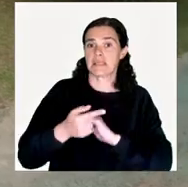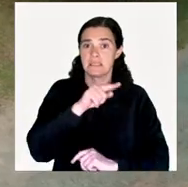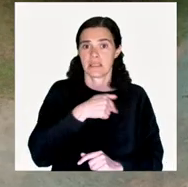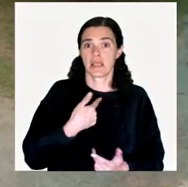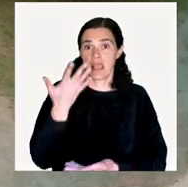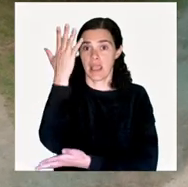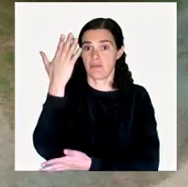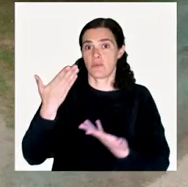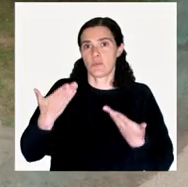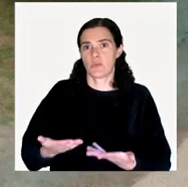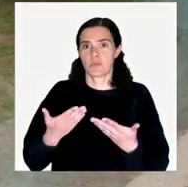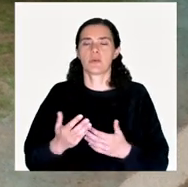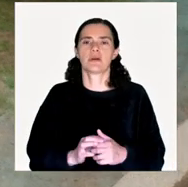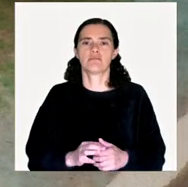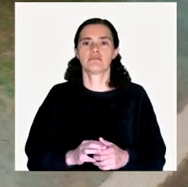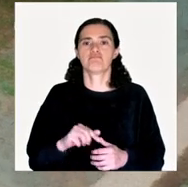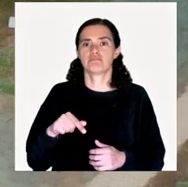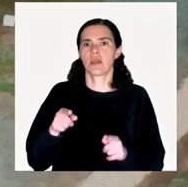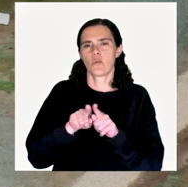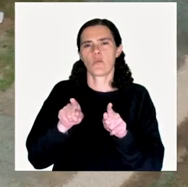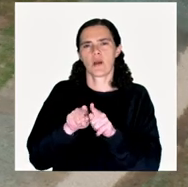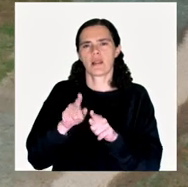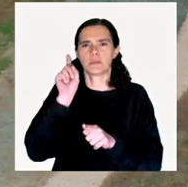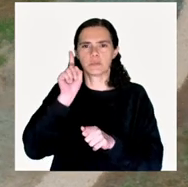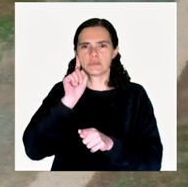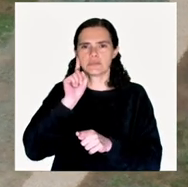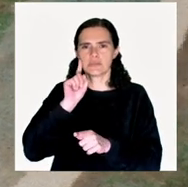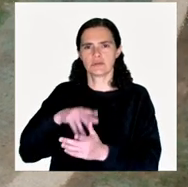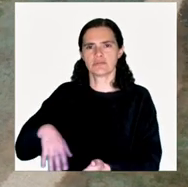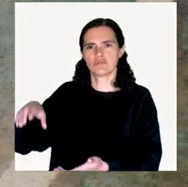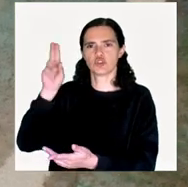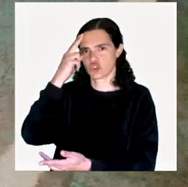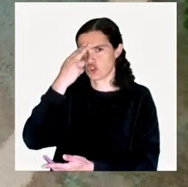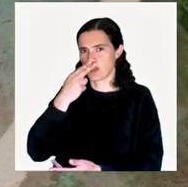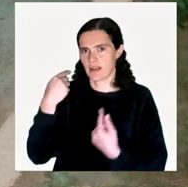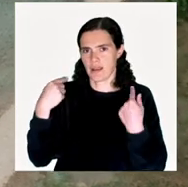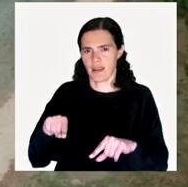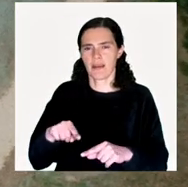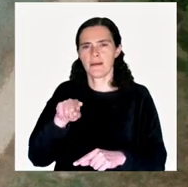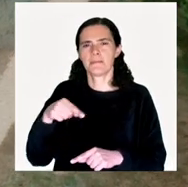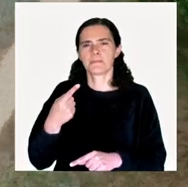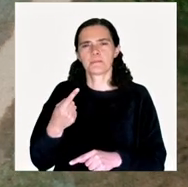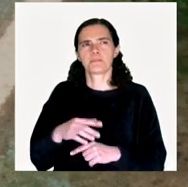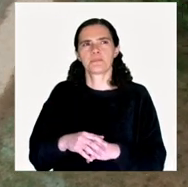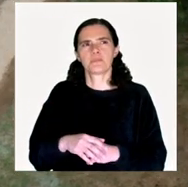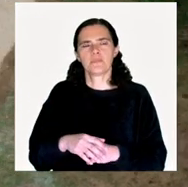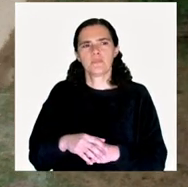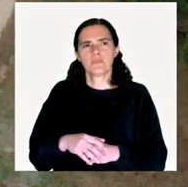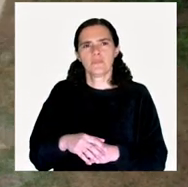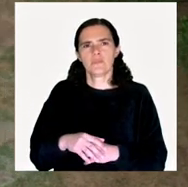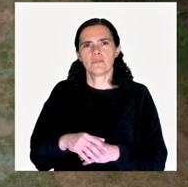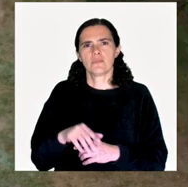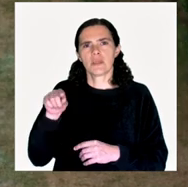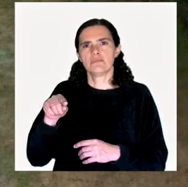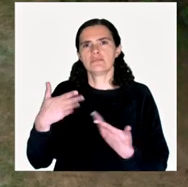Atlantica. So, the tree today is a monument, a monument that